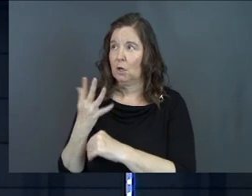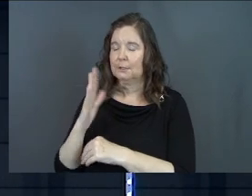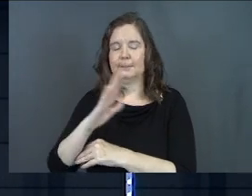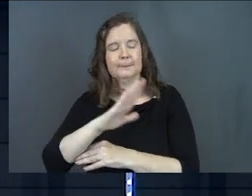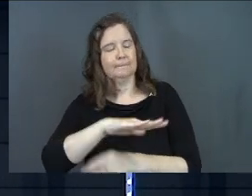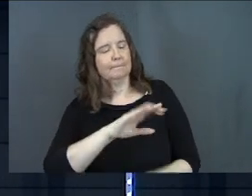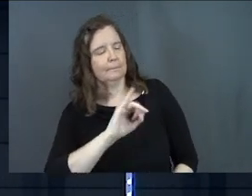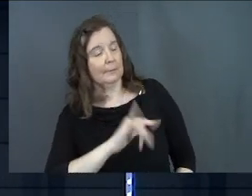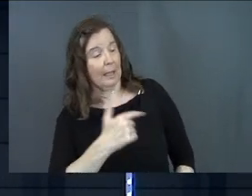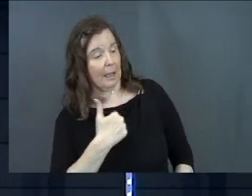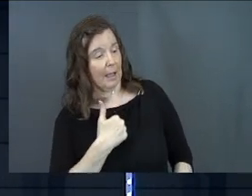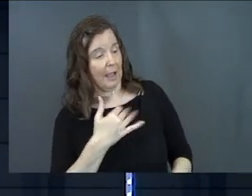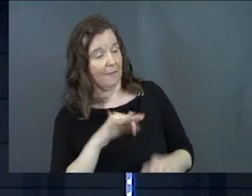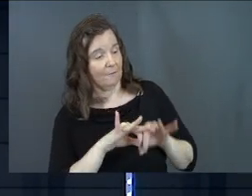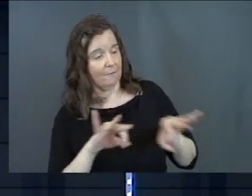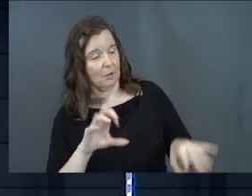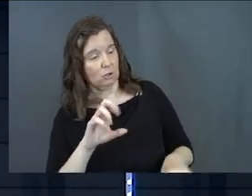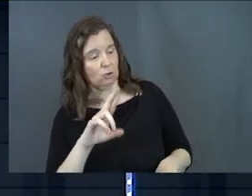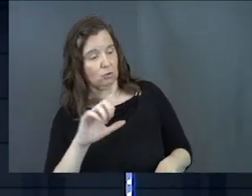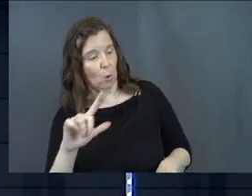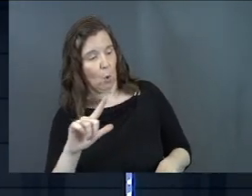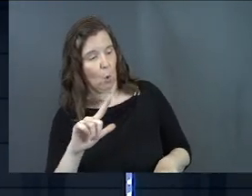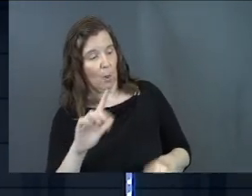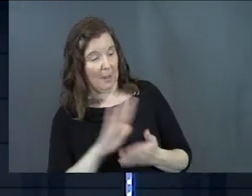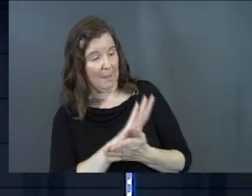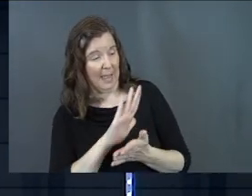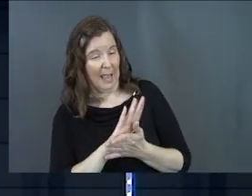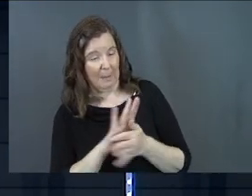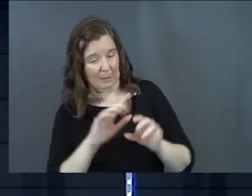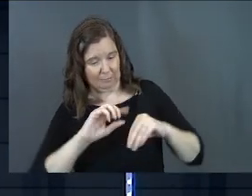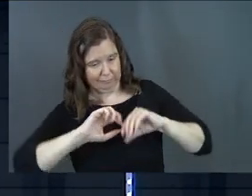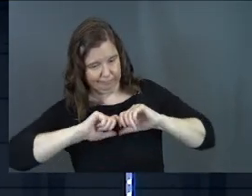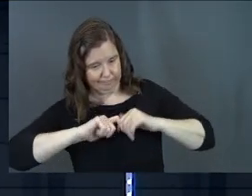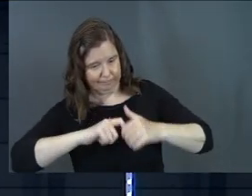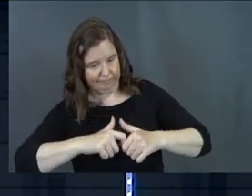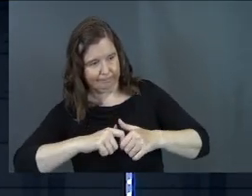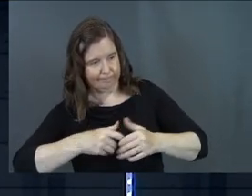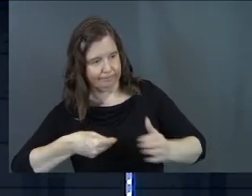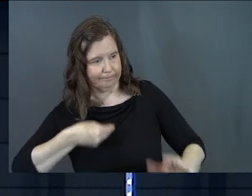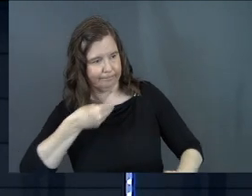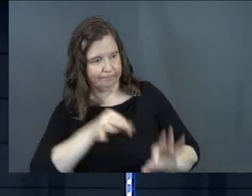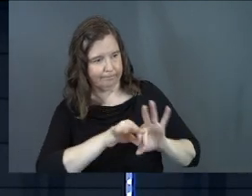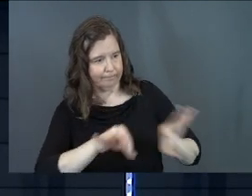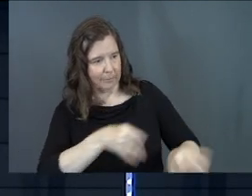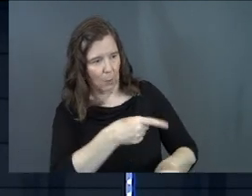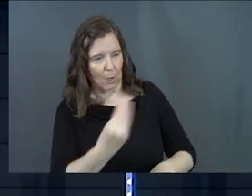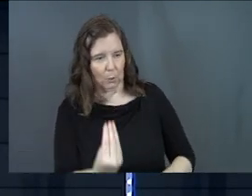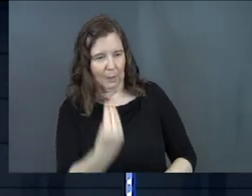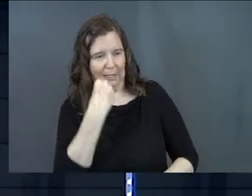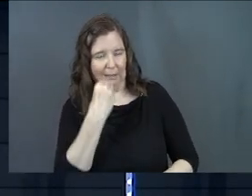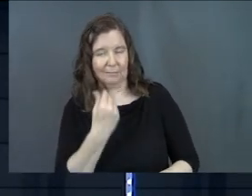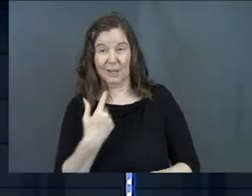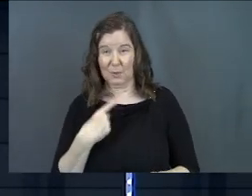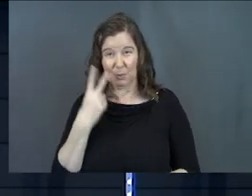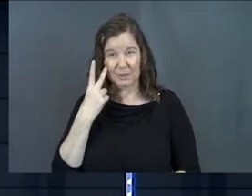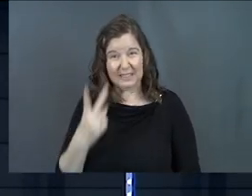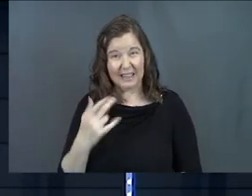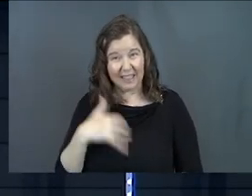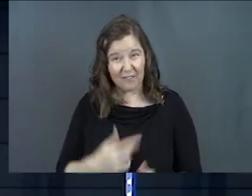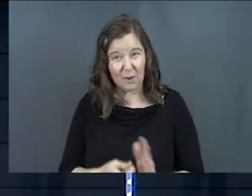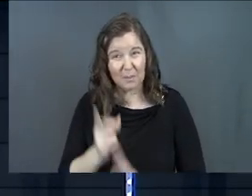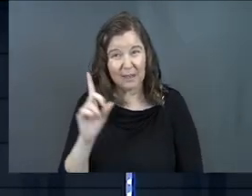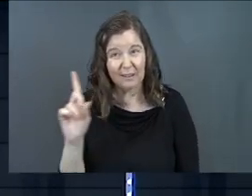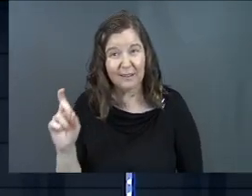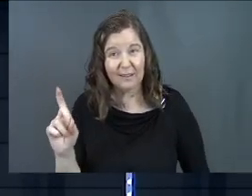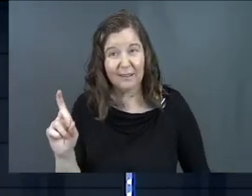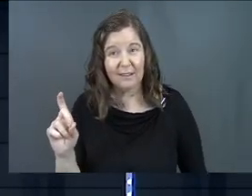Ezekiel, I've got a scroll. I've got a book. It's paper. It's literal paper. And I want you to eat it. Now, can you see that scene for a